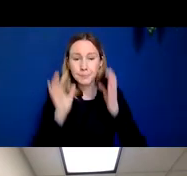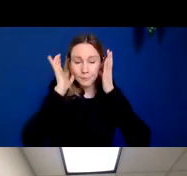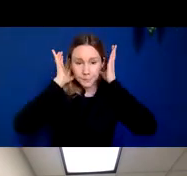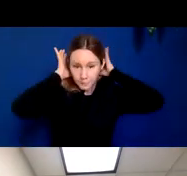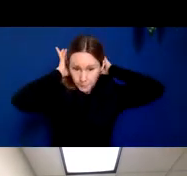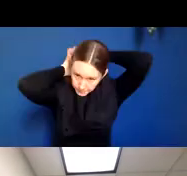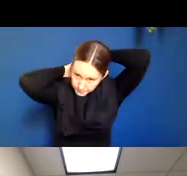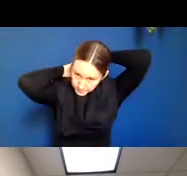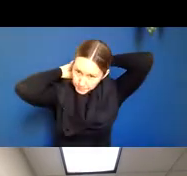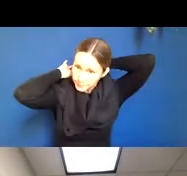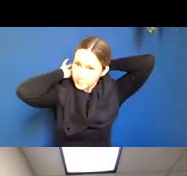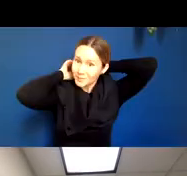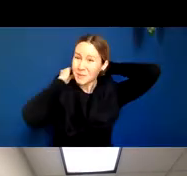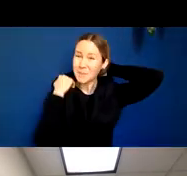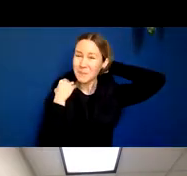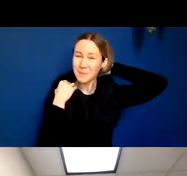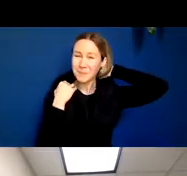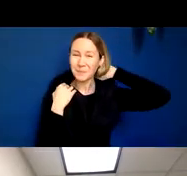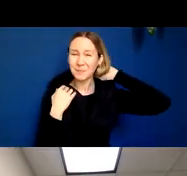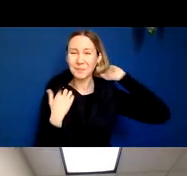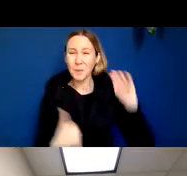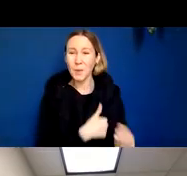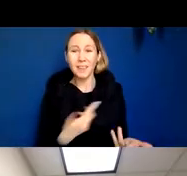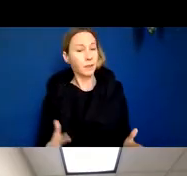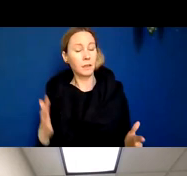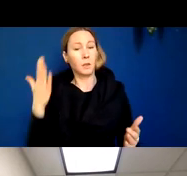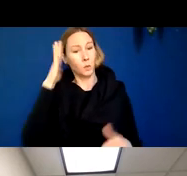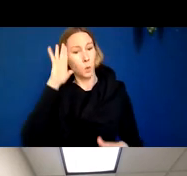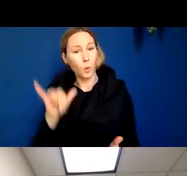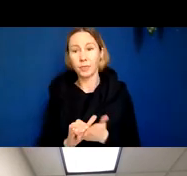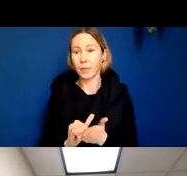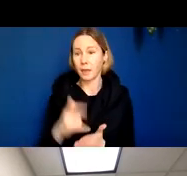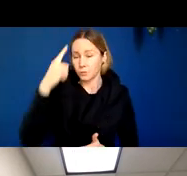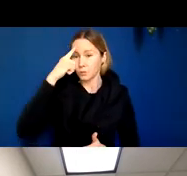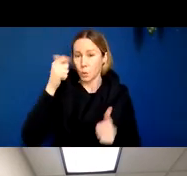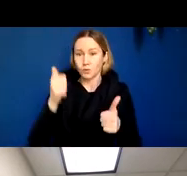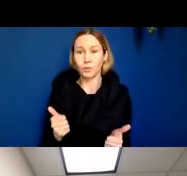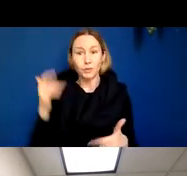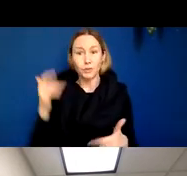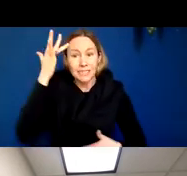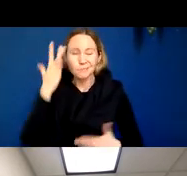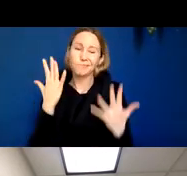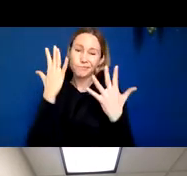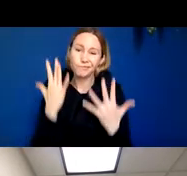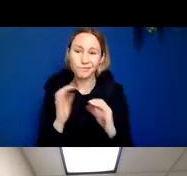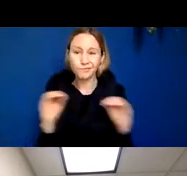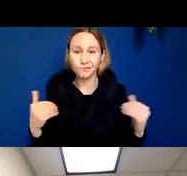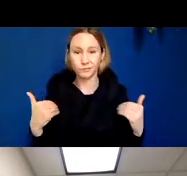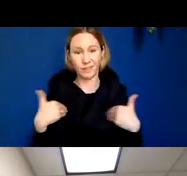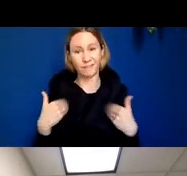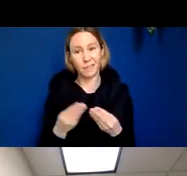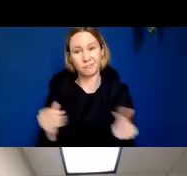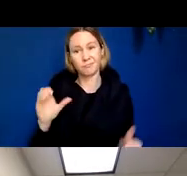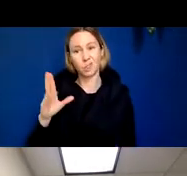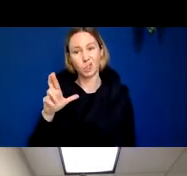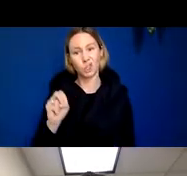as we know, neurodegenerative diseases, unfortunately, none of them has a cure. And that's something